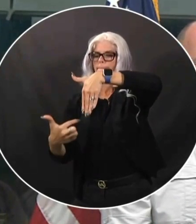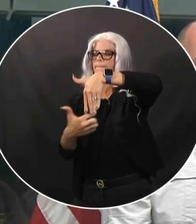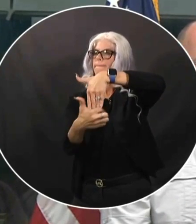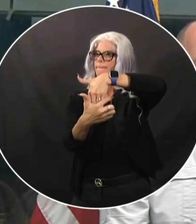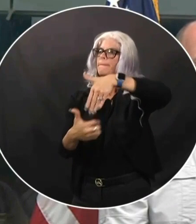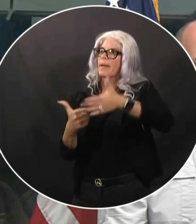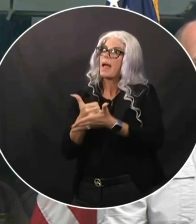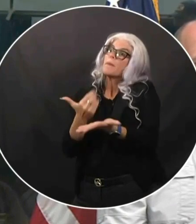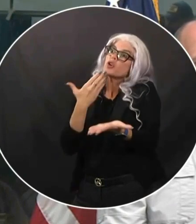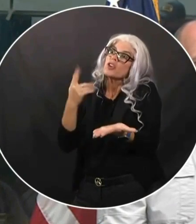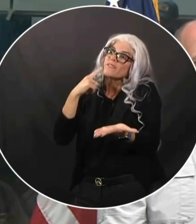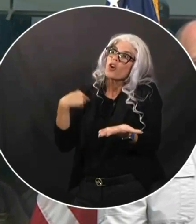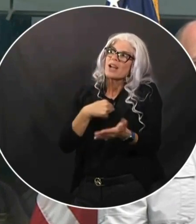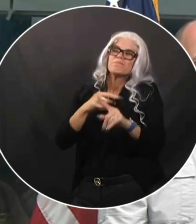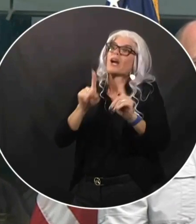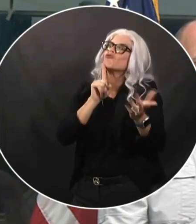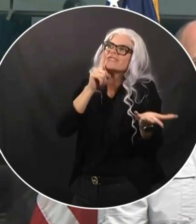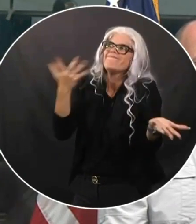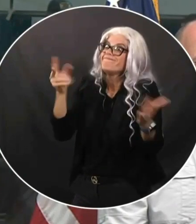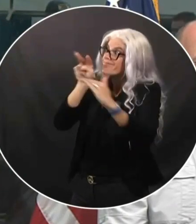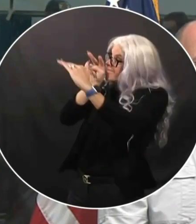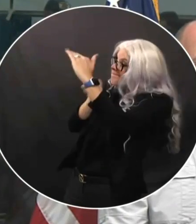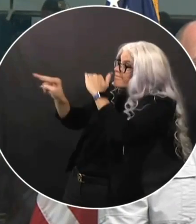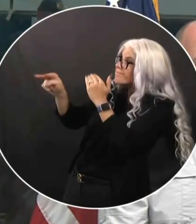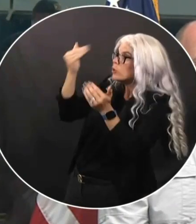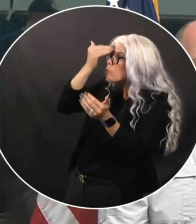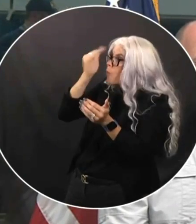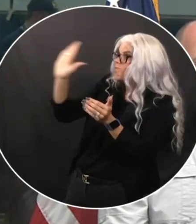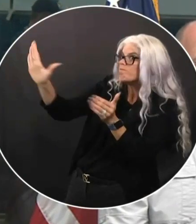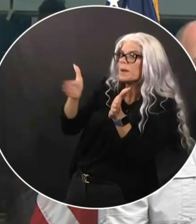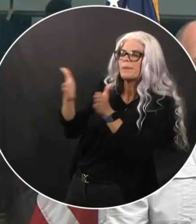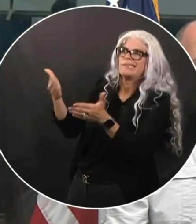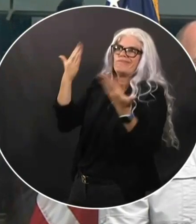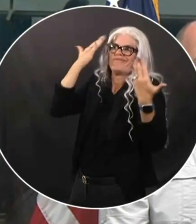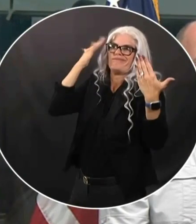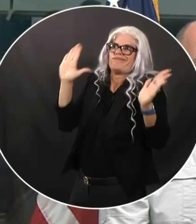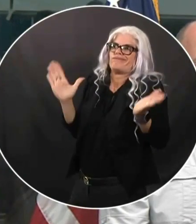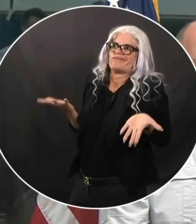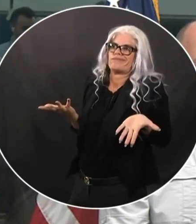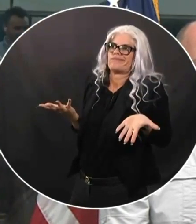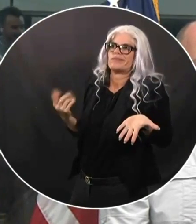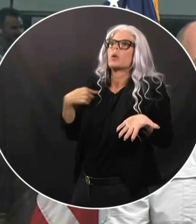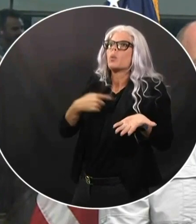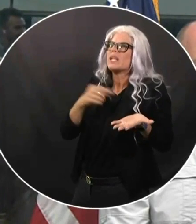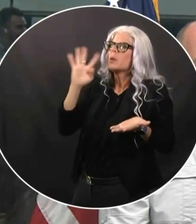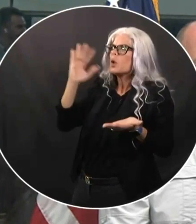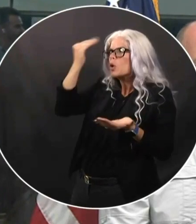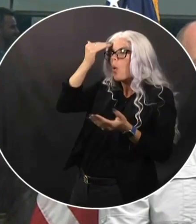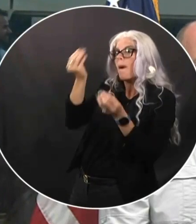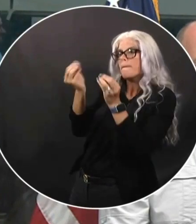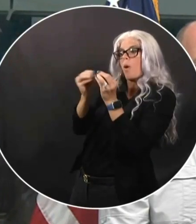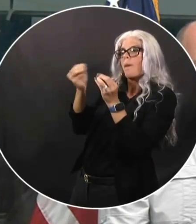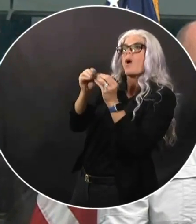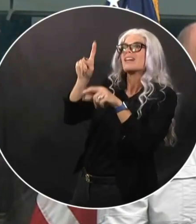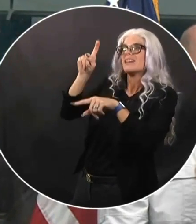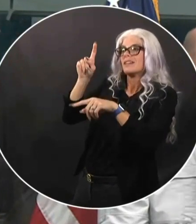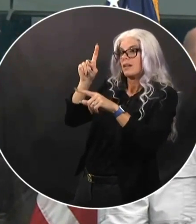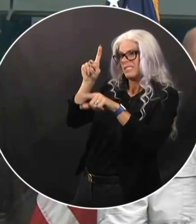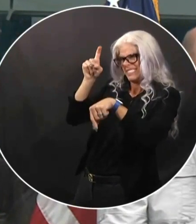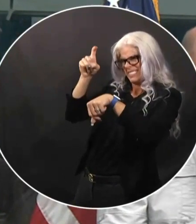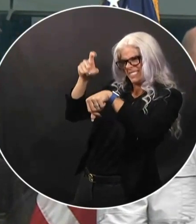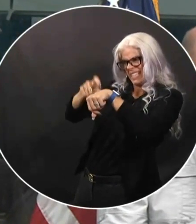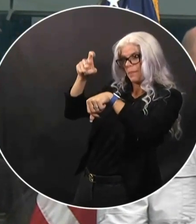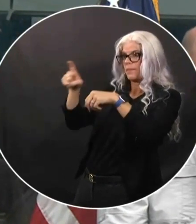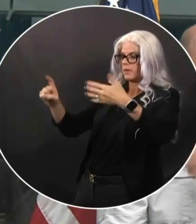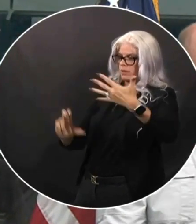bit uncertainty on the exact track that's been taken. I think we're going to know a lot more as it gets even and past Cuba. And then at that point, I think we're going to have